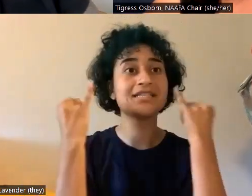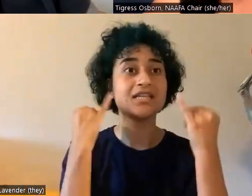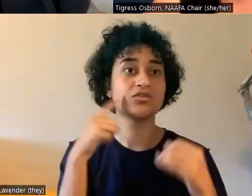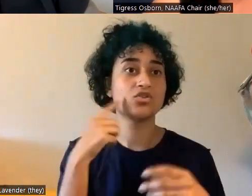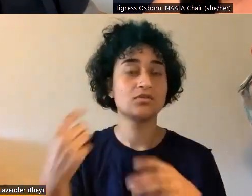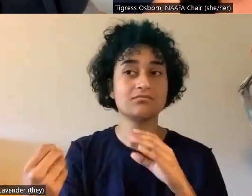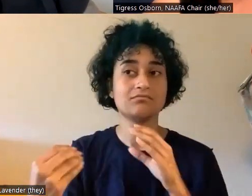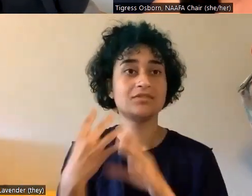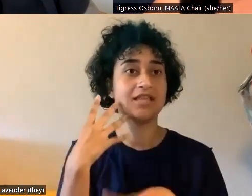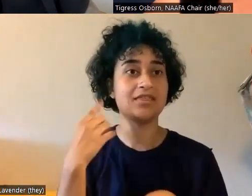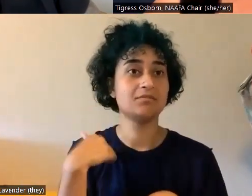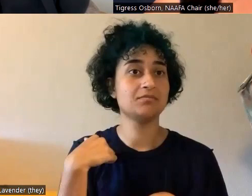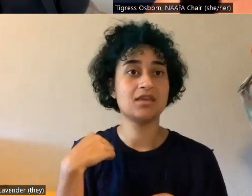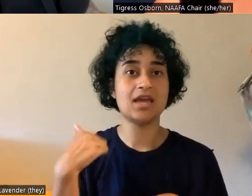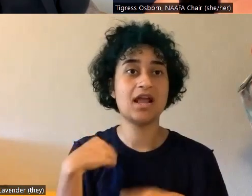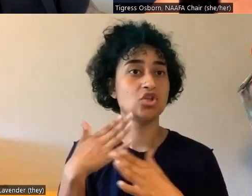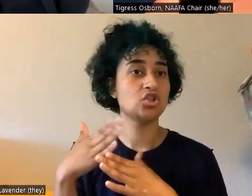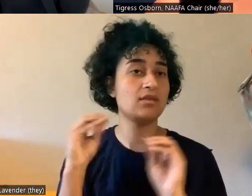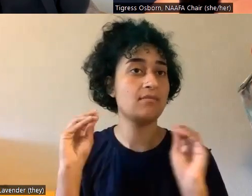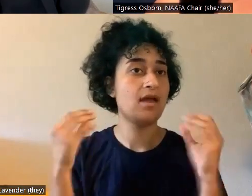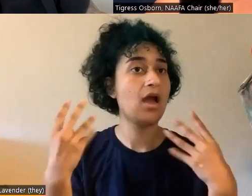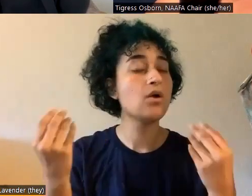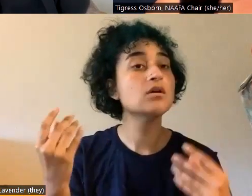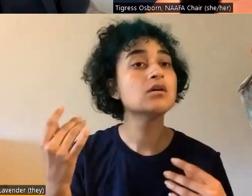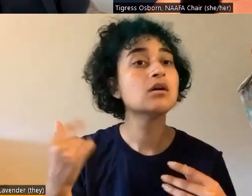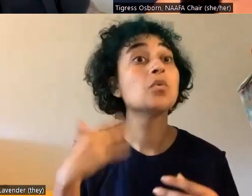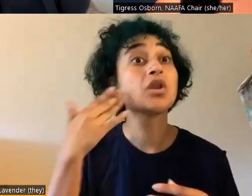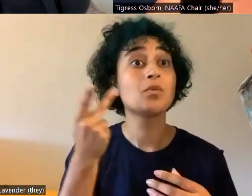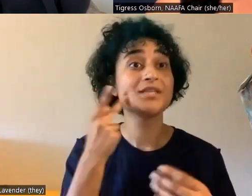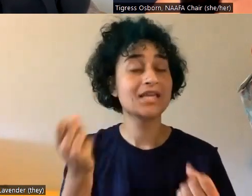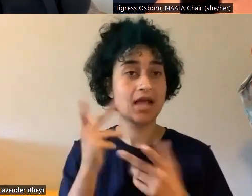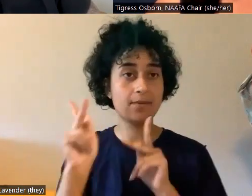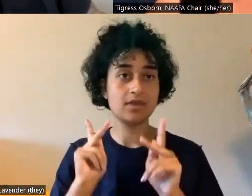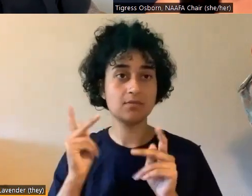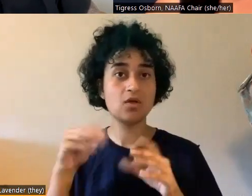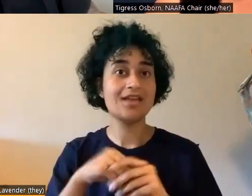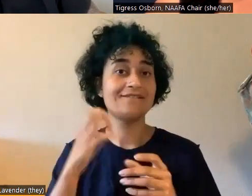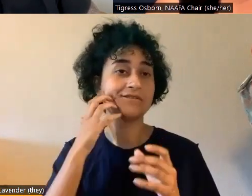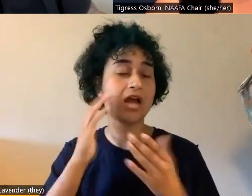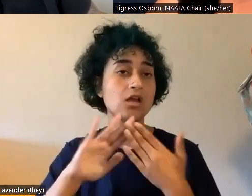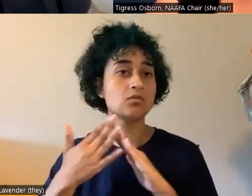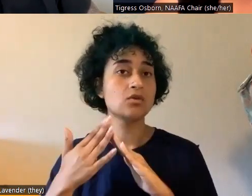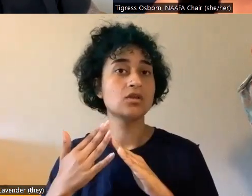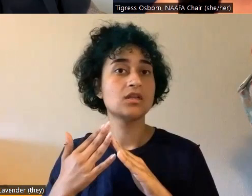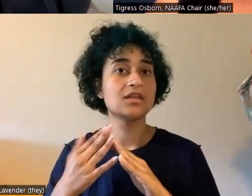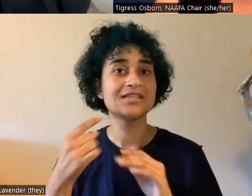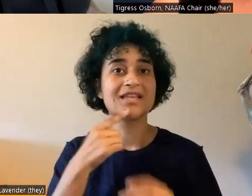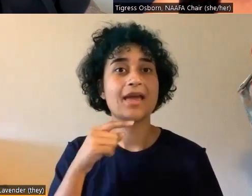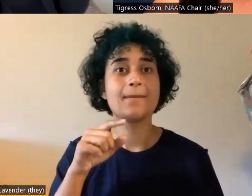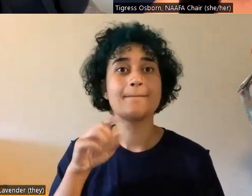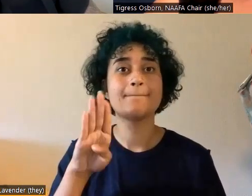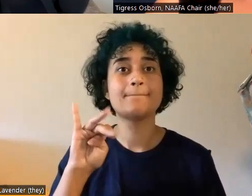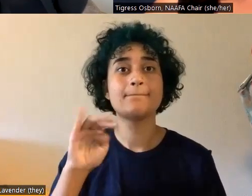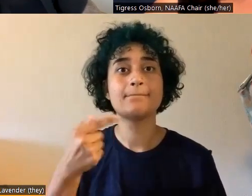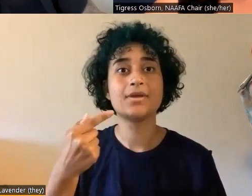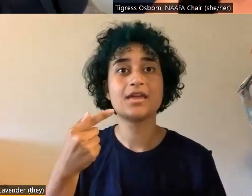share them out. We, um, we also know that we see lots of folks in fat community recommending big fig mattresses, mattresses,